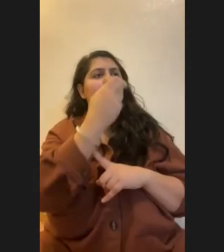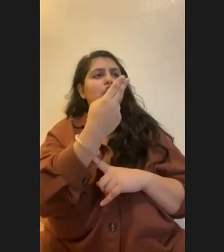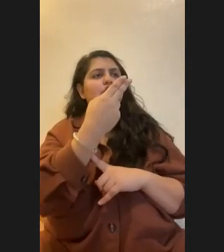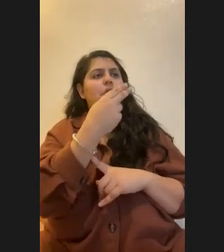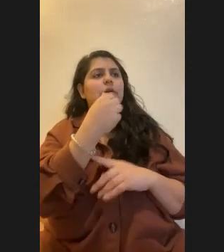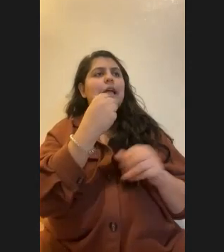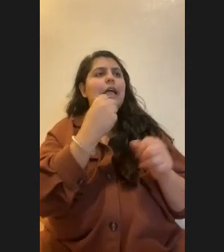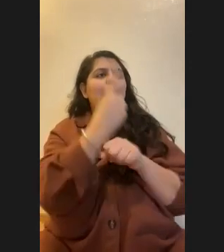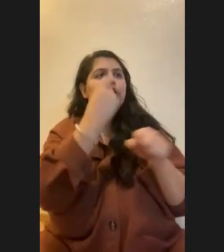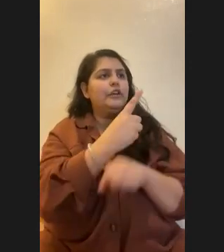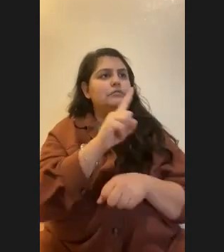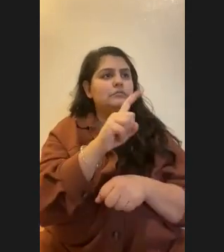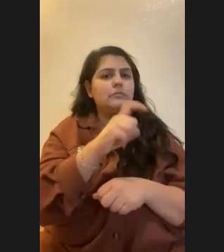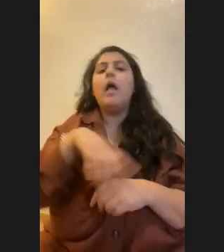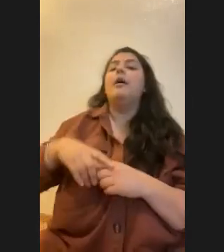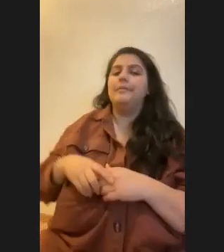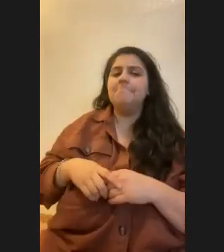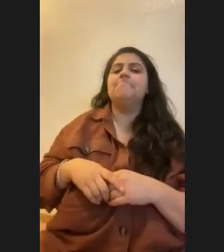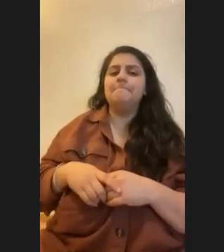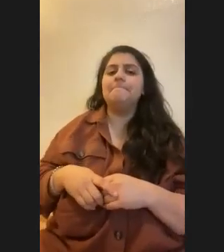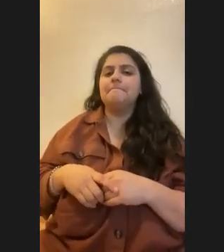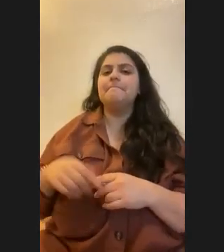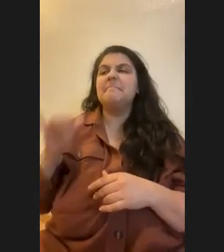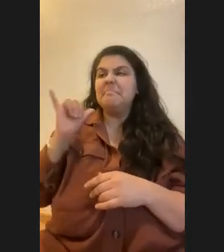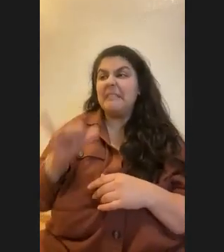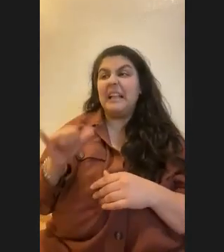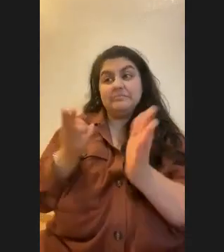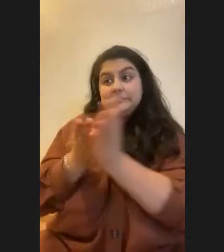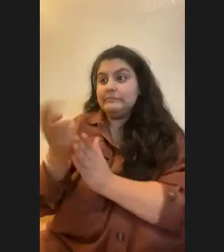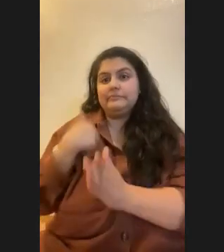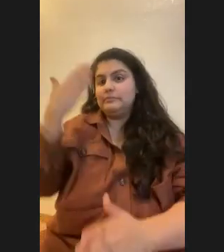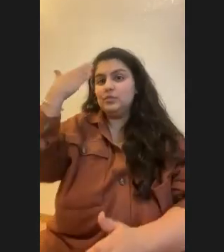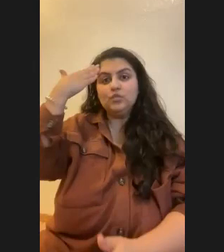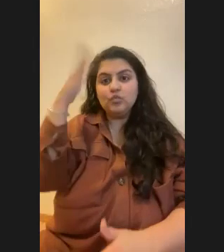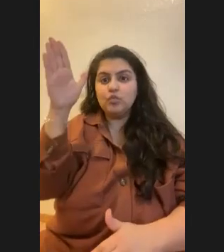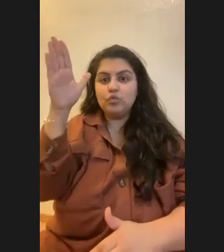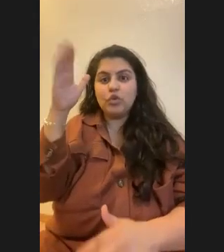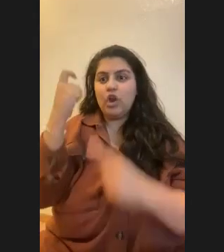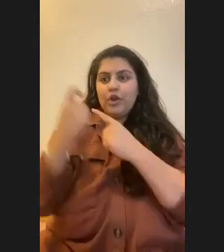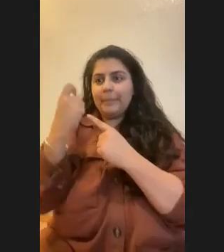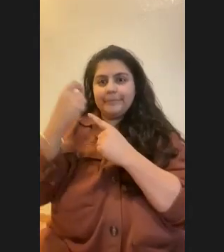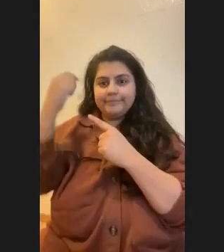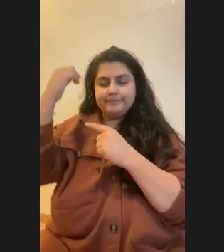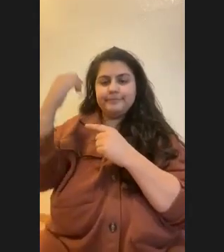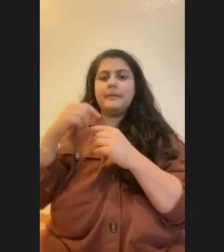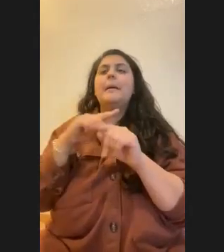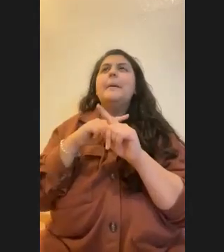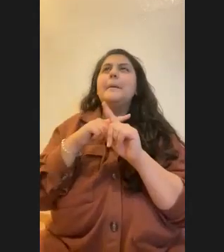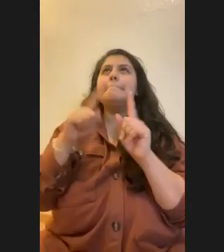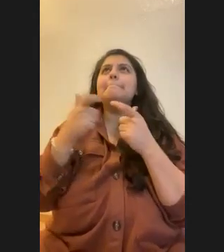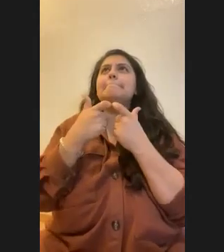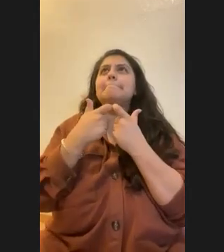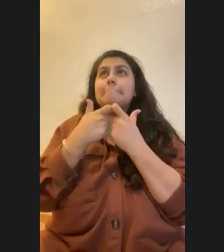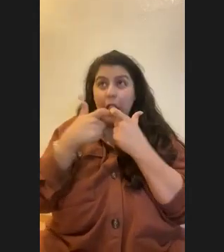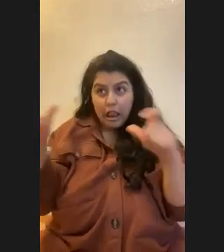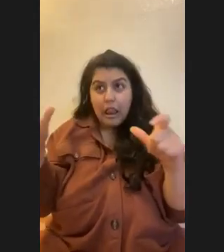Ooh, that's a good question. And that is one that I will be honest. I don't know off the top of my head. That's fine. say a large amount and it's probably going to, and